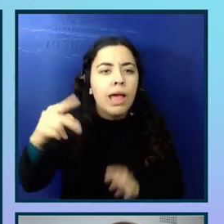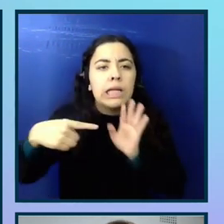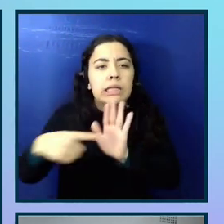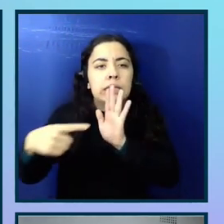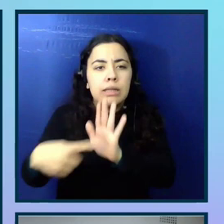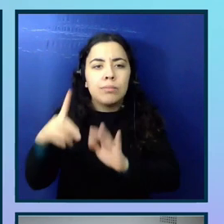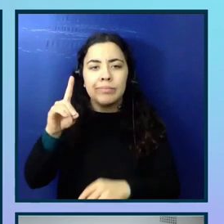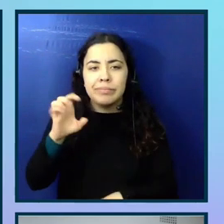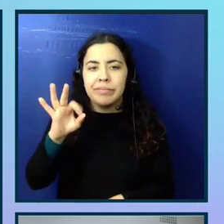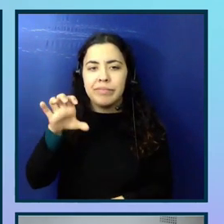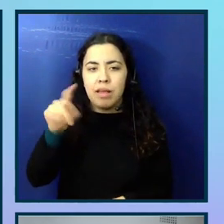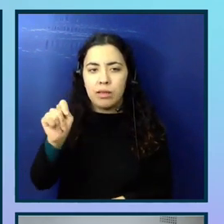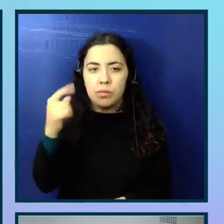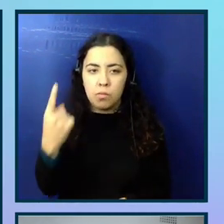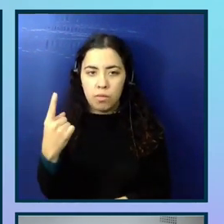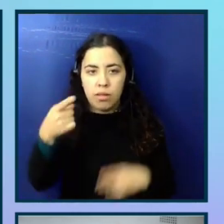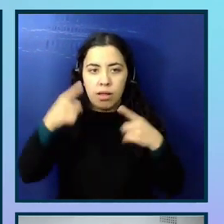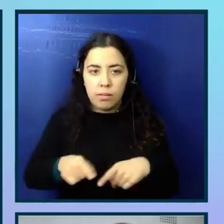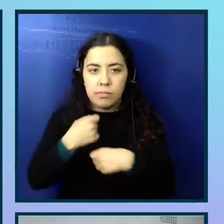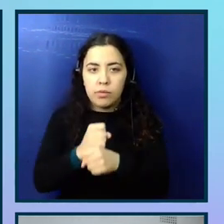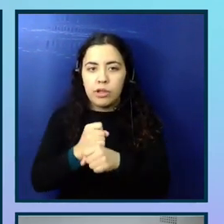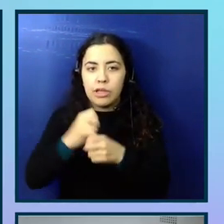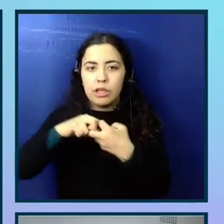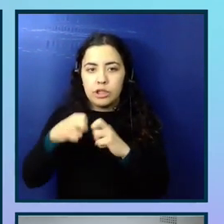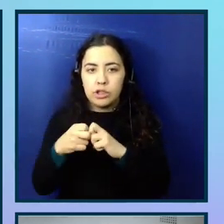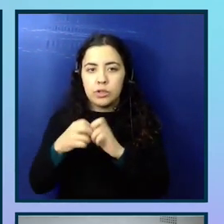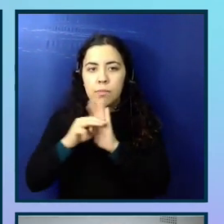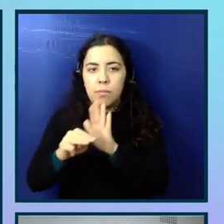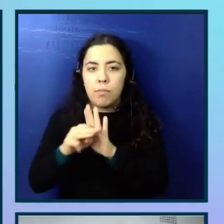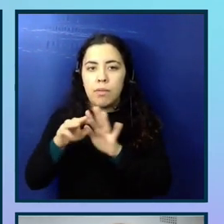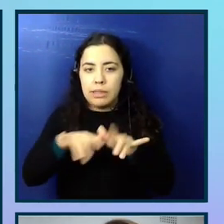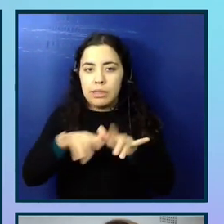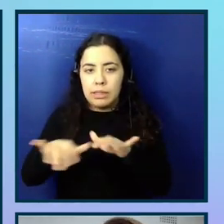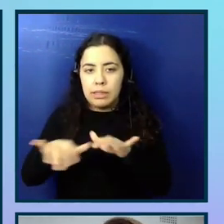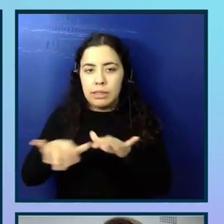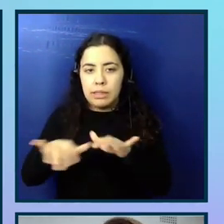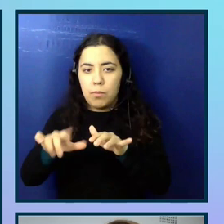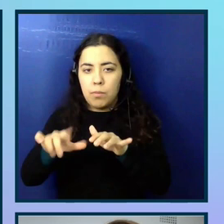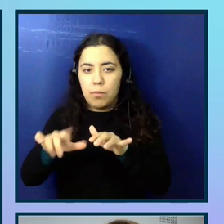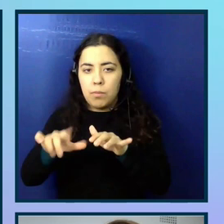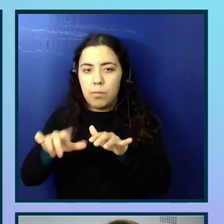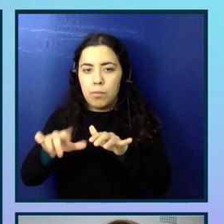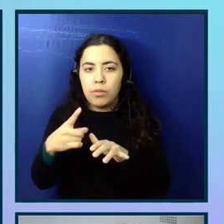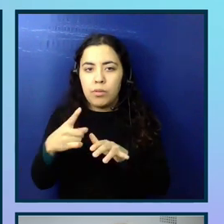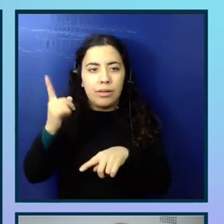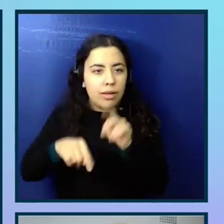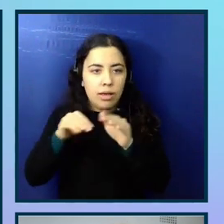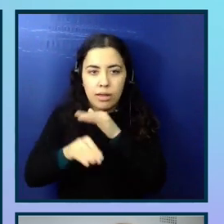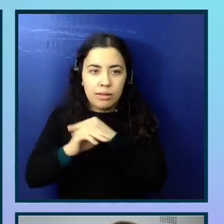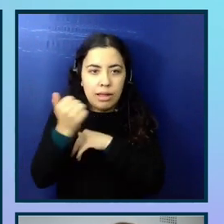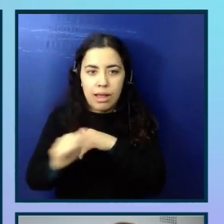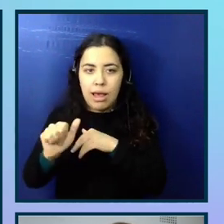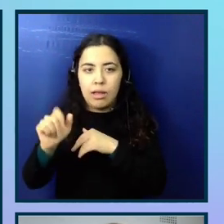defects one, when using the create issue modal, keyboard only users are unable to access any of